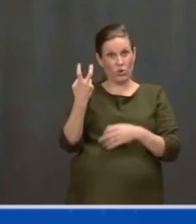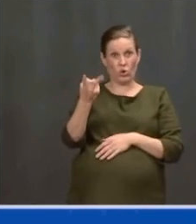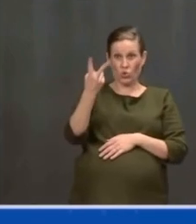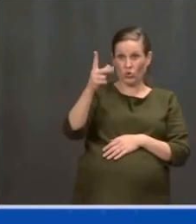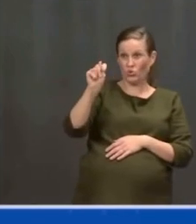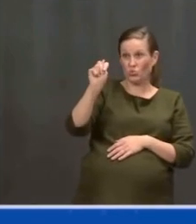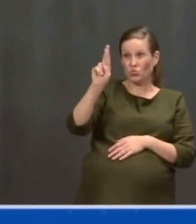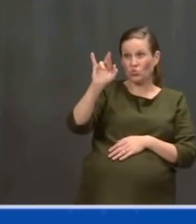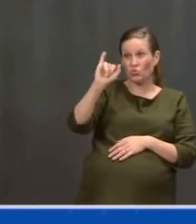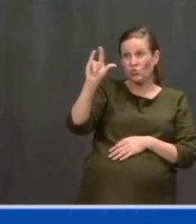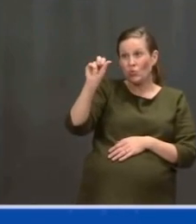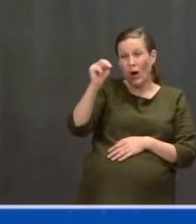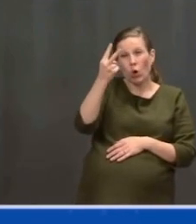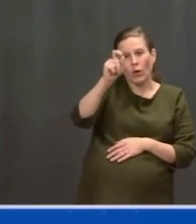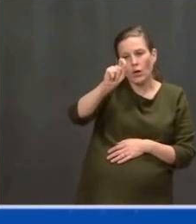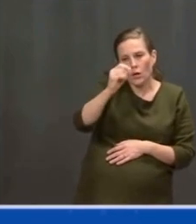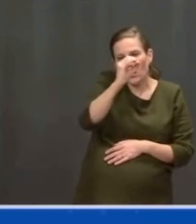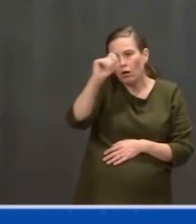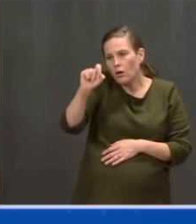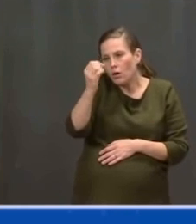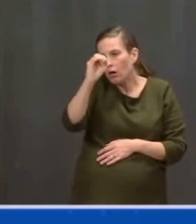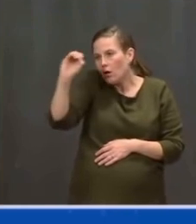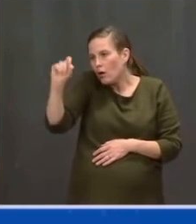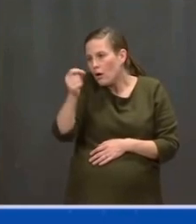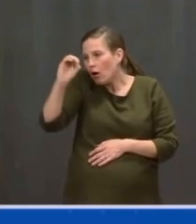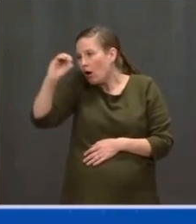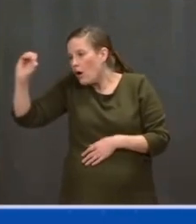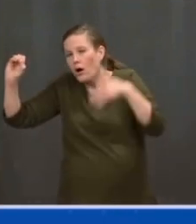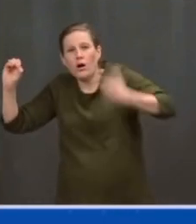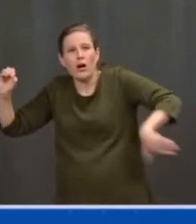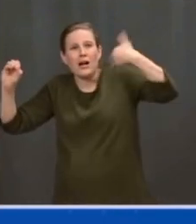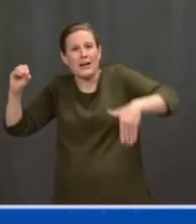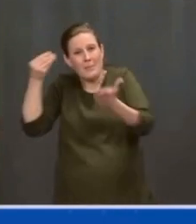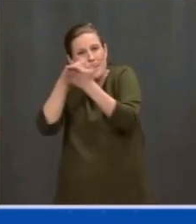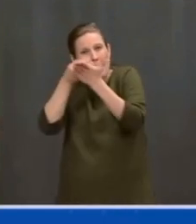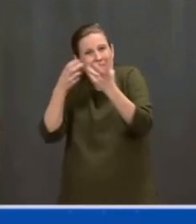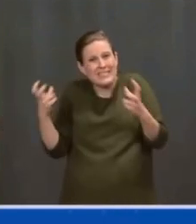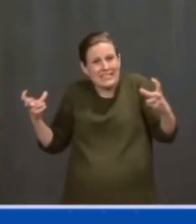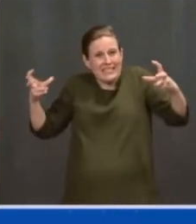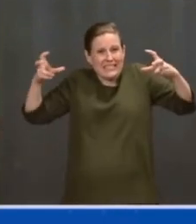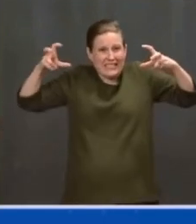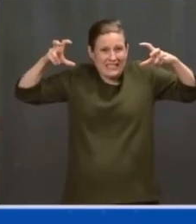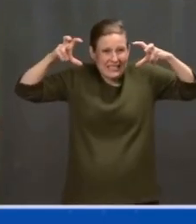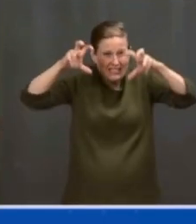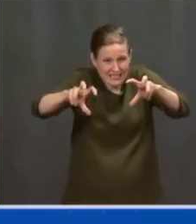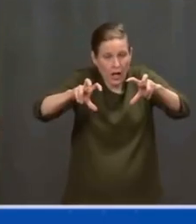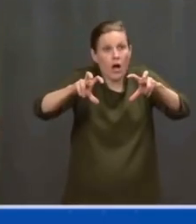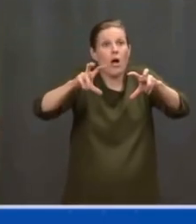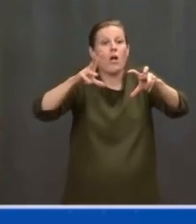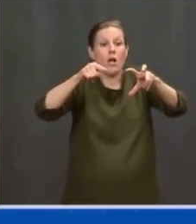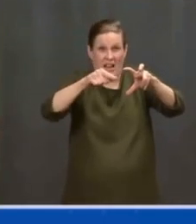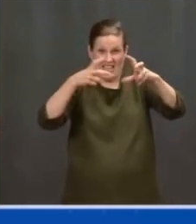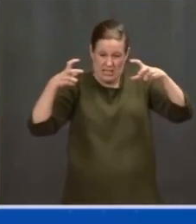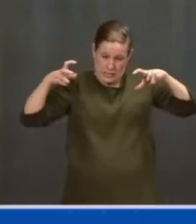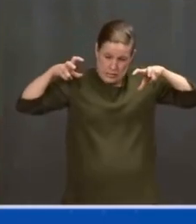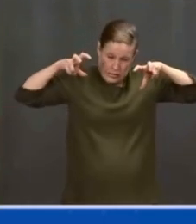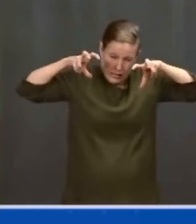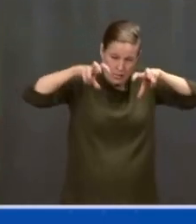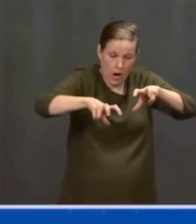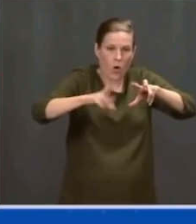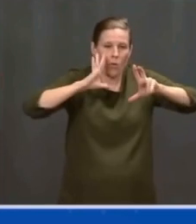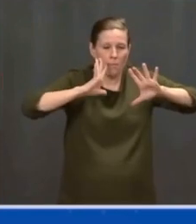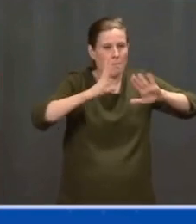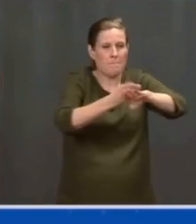largely over eight years. It will generate historic job growth, historic economic growth, help